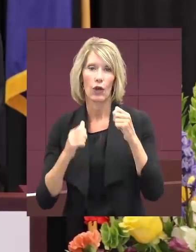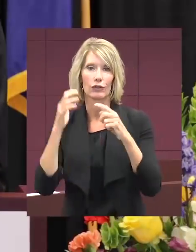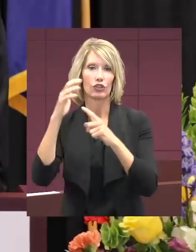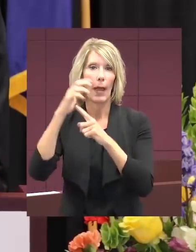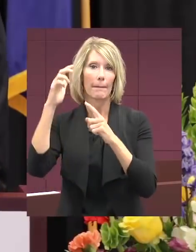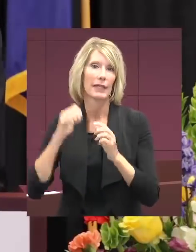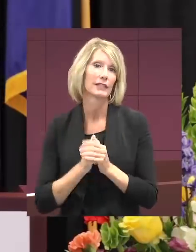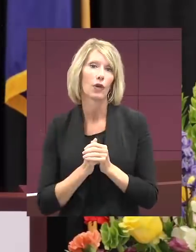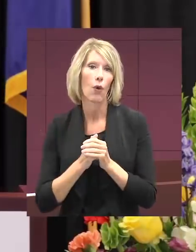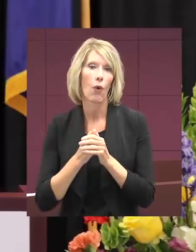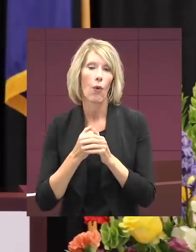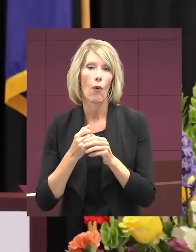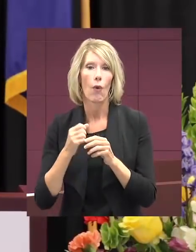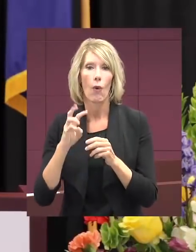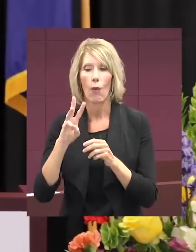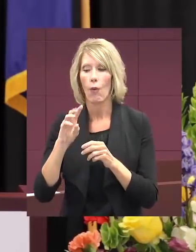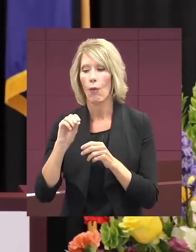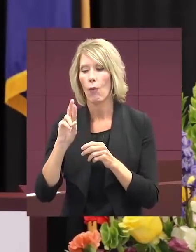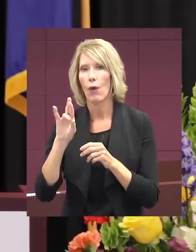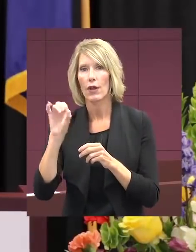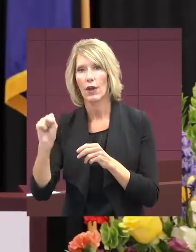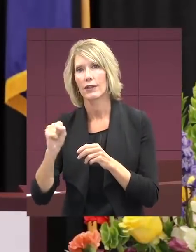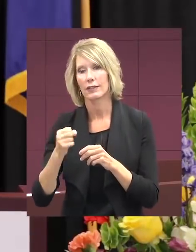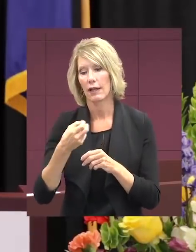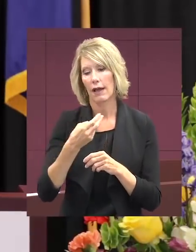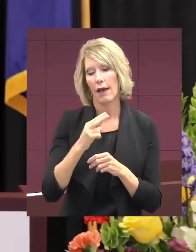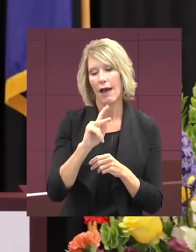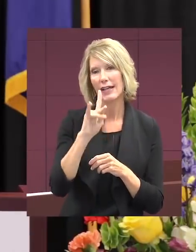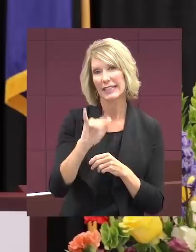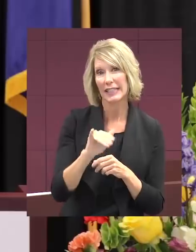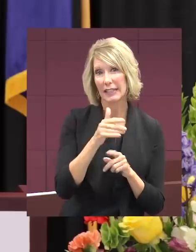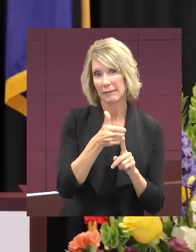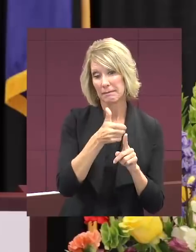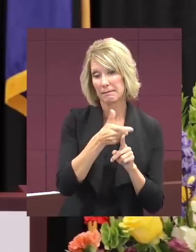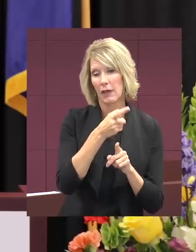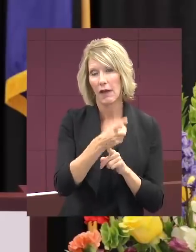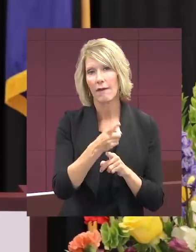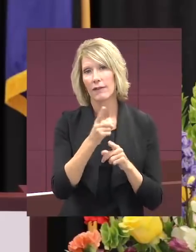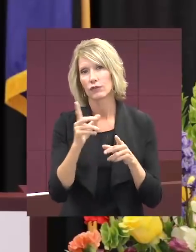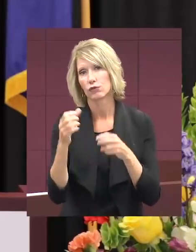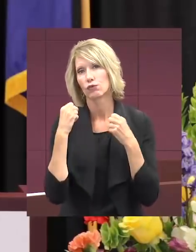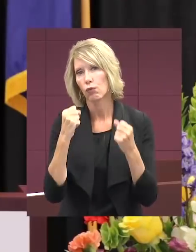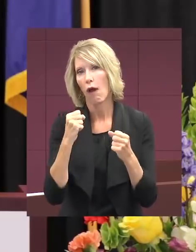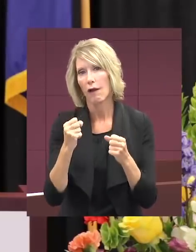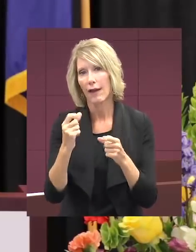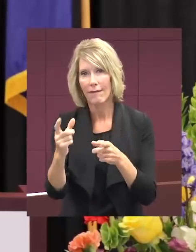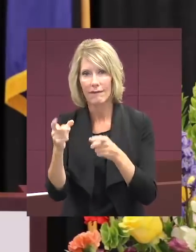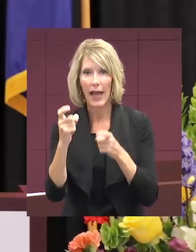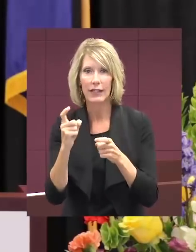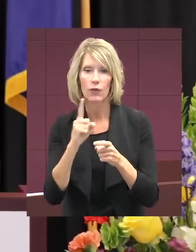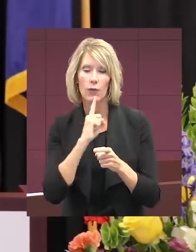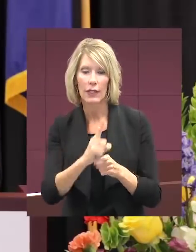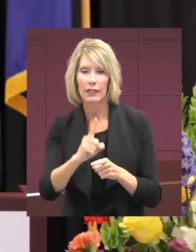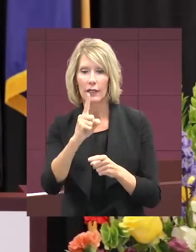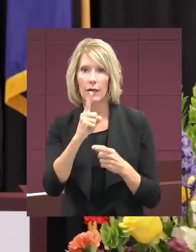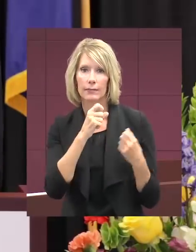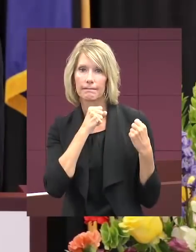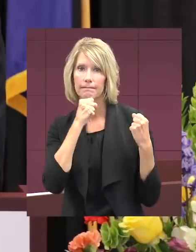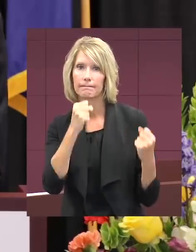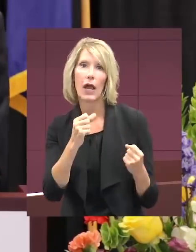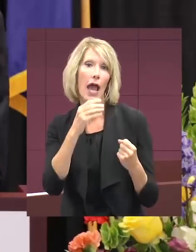Huskies. A Husky is strong and fast. Powerful and mighty. Intelligent and talented. That is you.